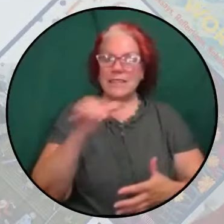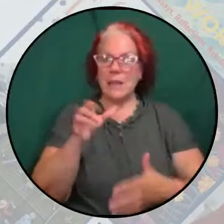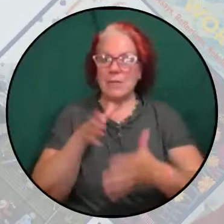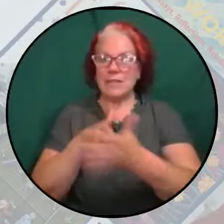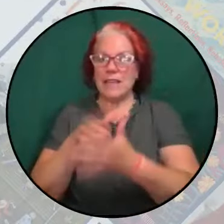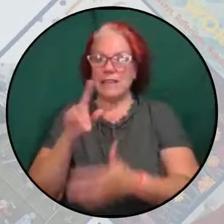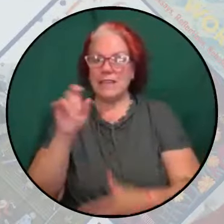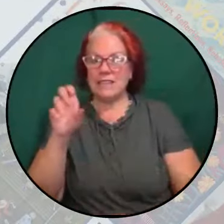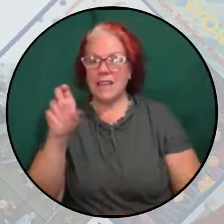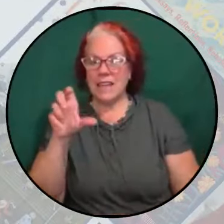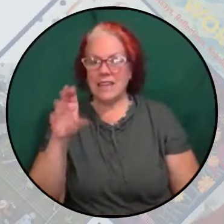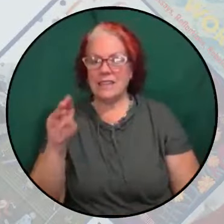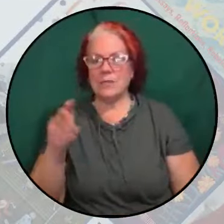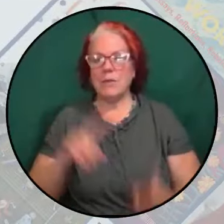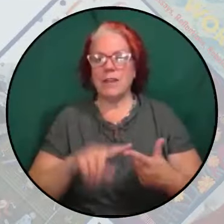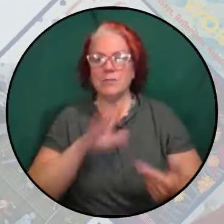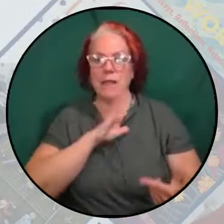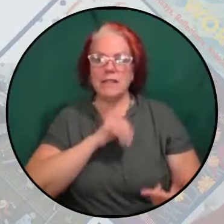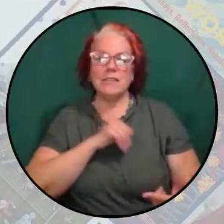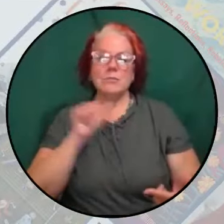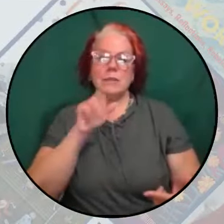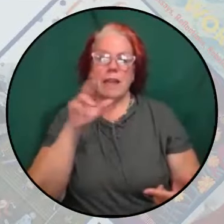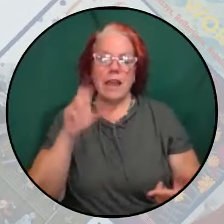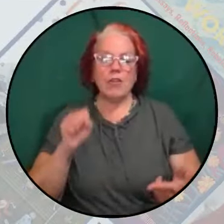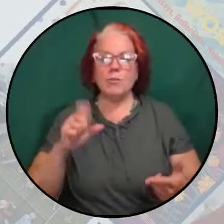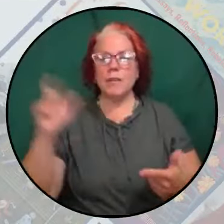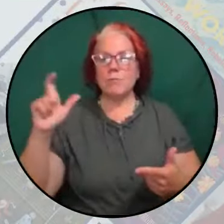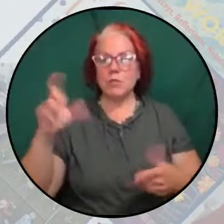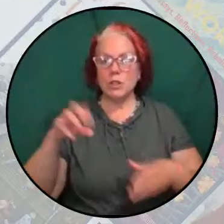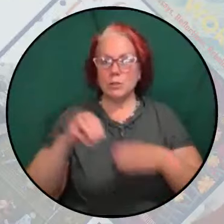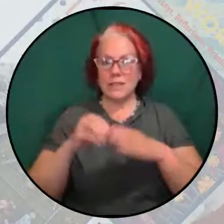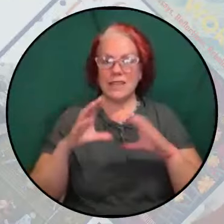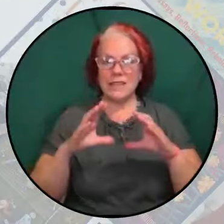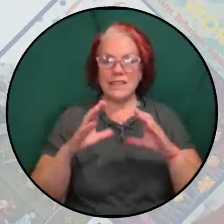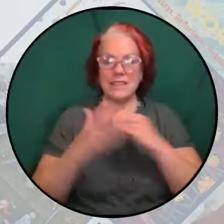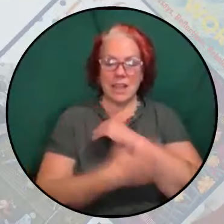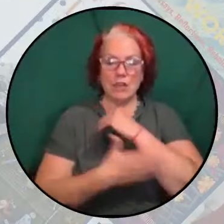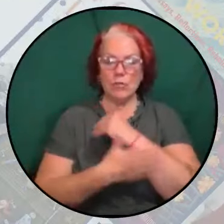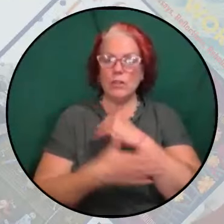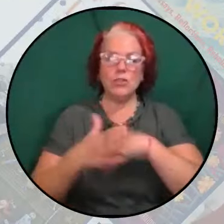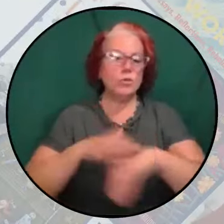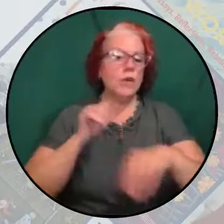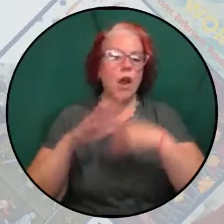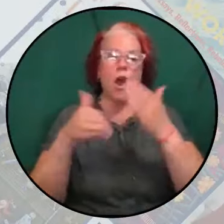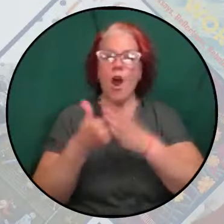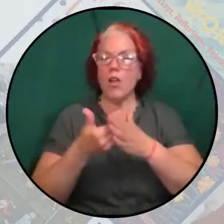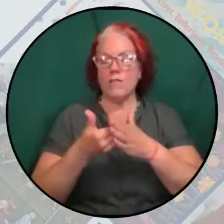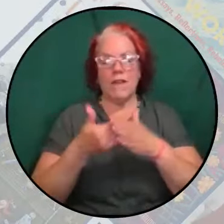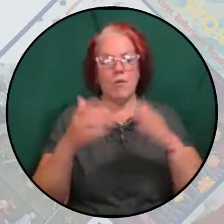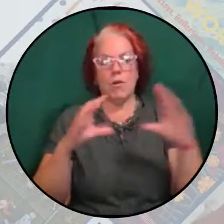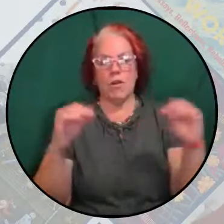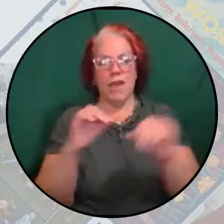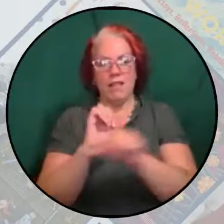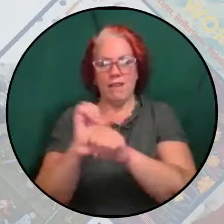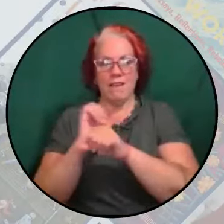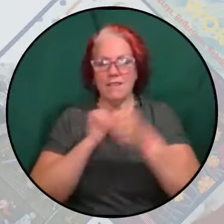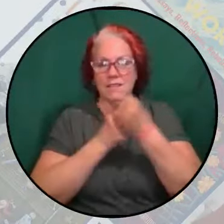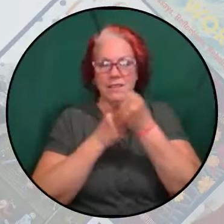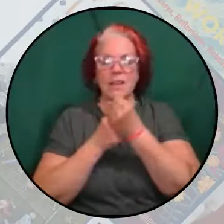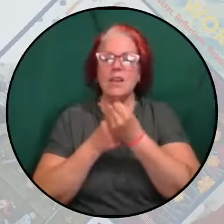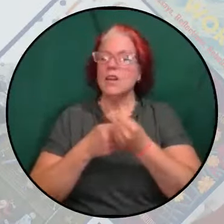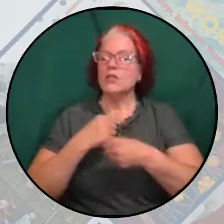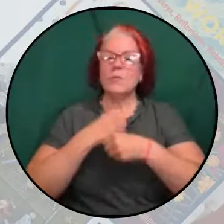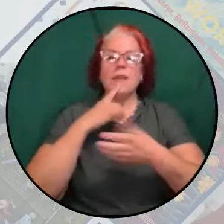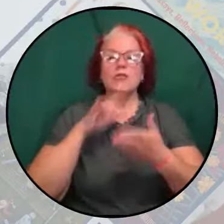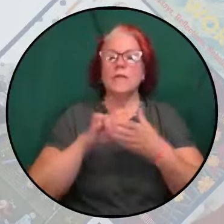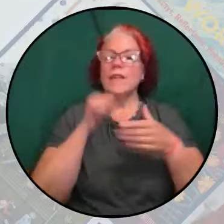and Arabs and Muslims in this country, we call on all our allies to ensure that that does not happen, and when it does, to protect and defend